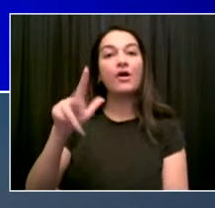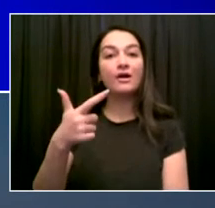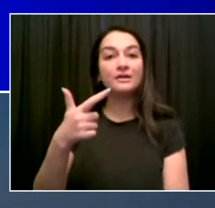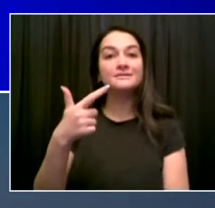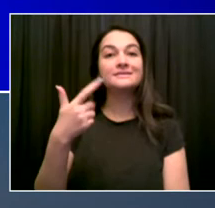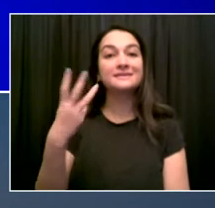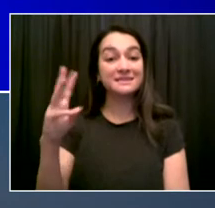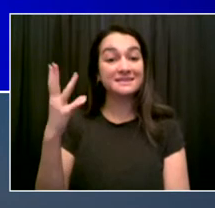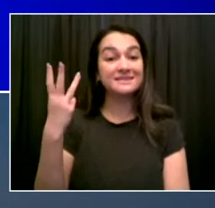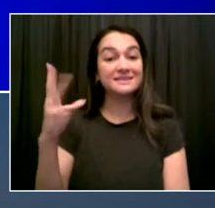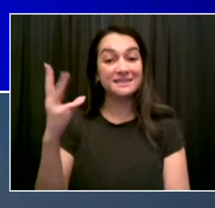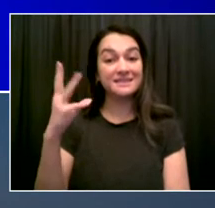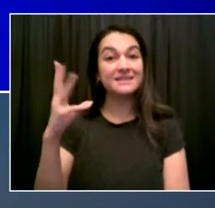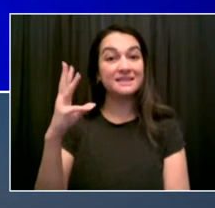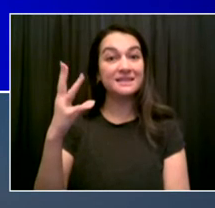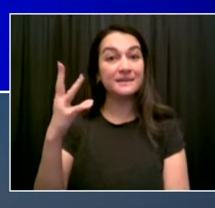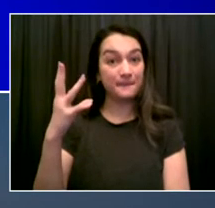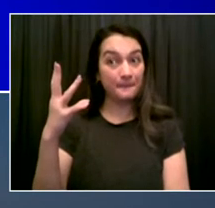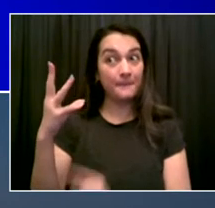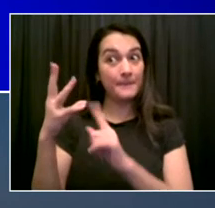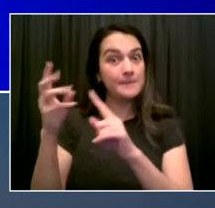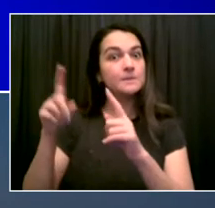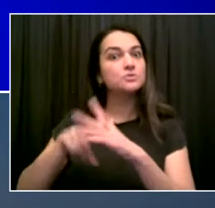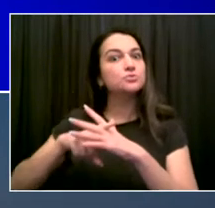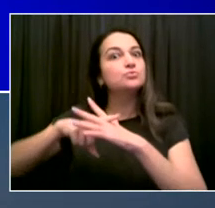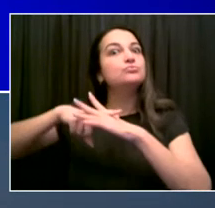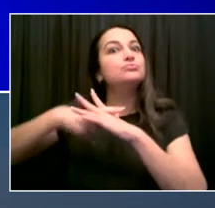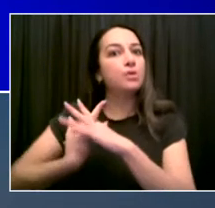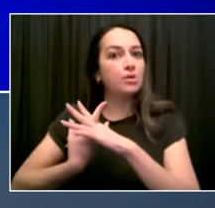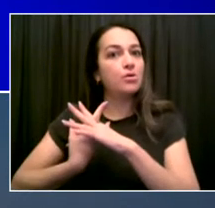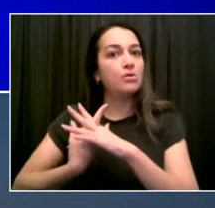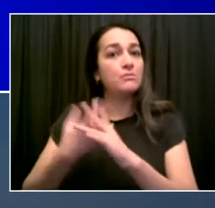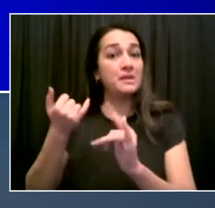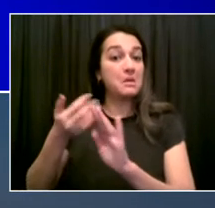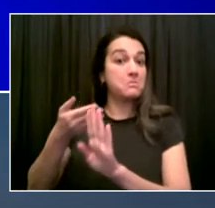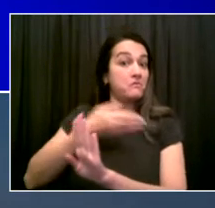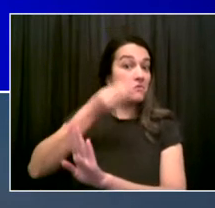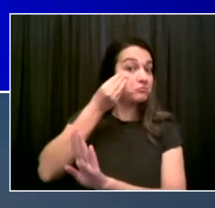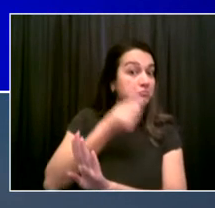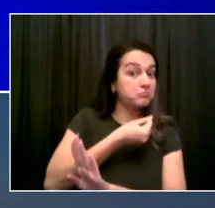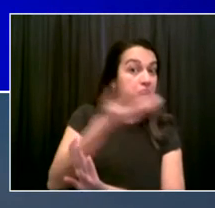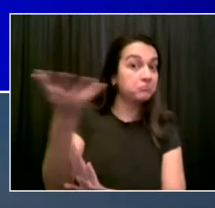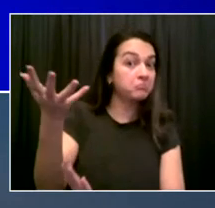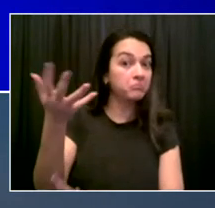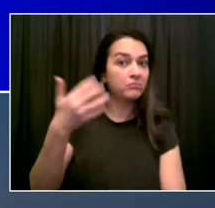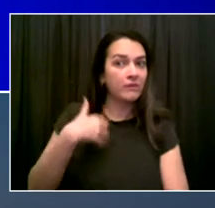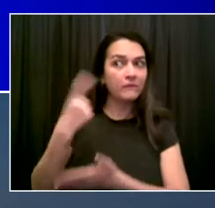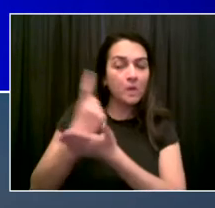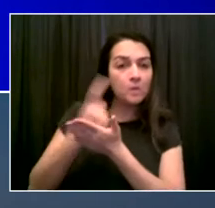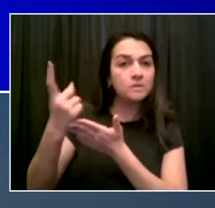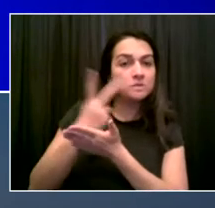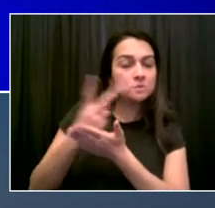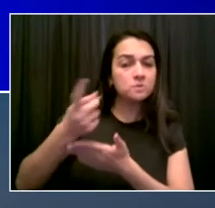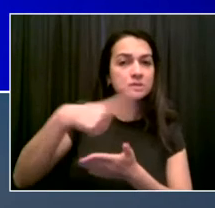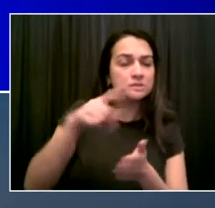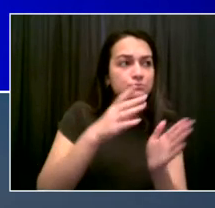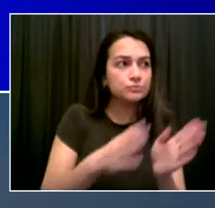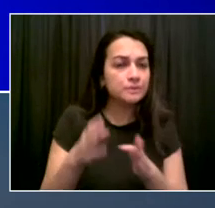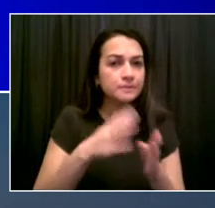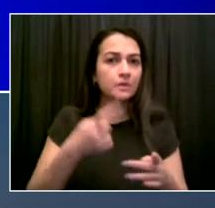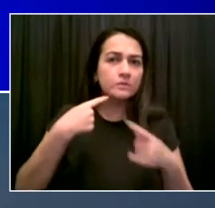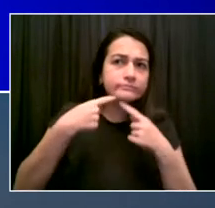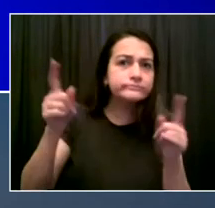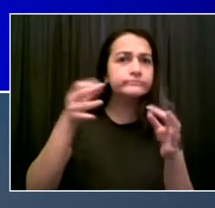We'll then spend most of a month educating people, going out to businesses, receiving calls from businesses, answering